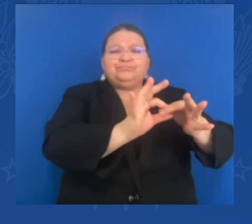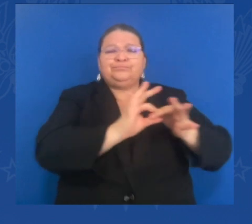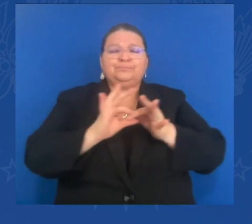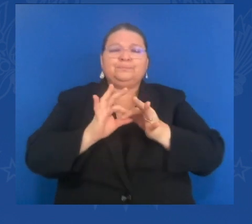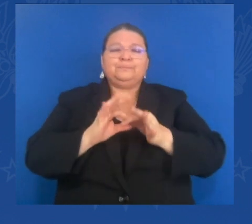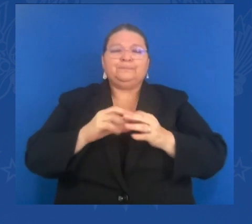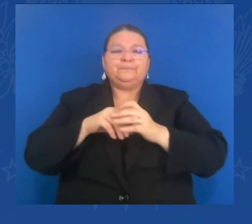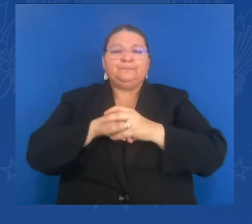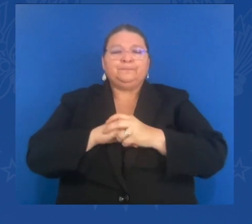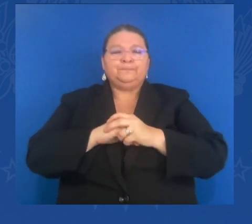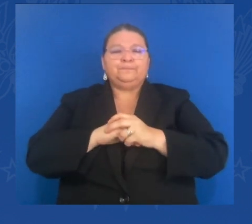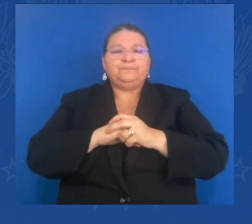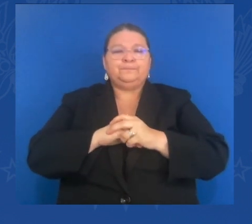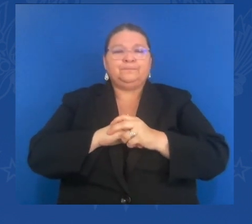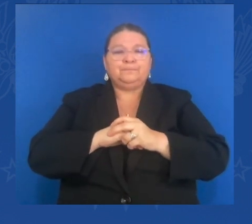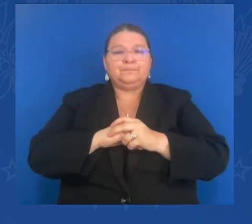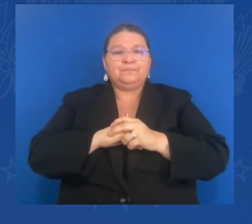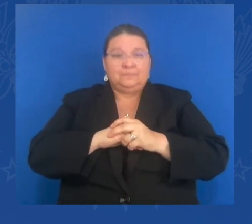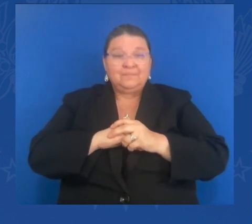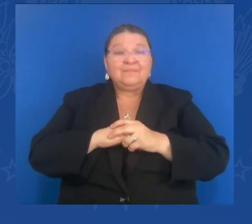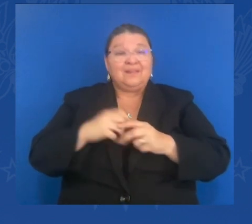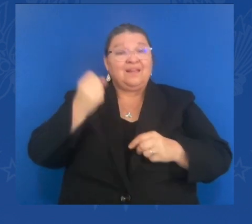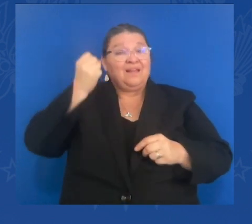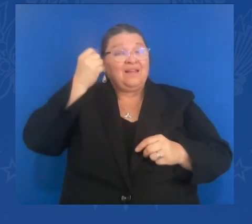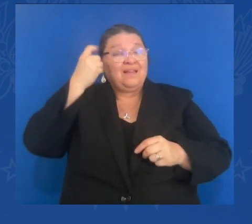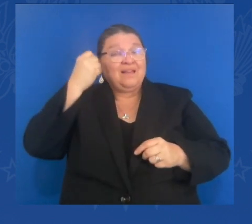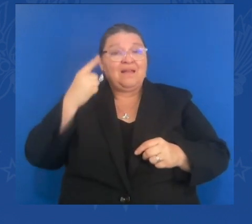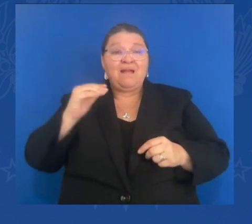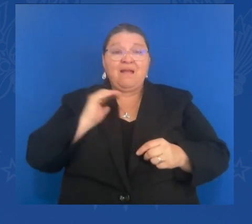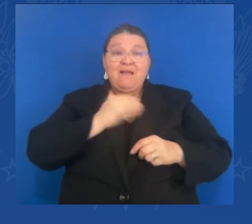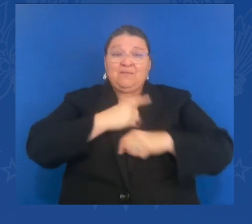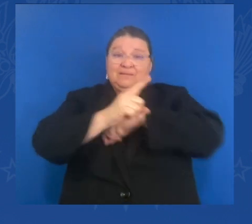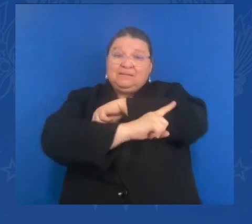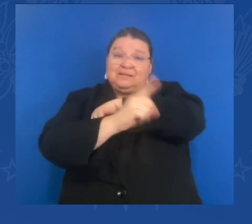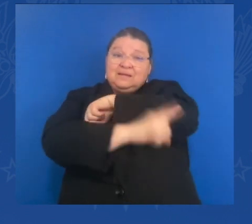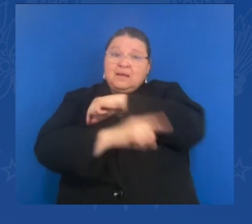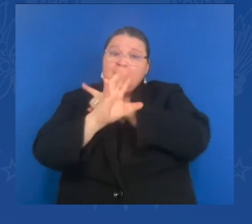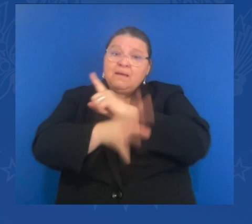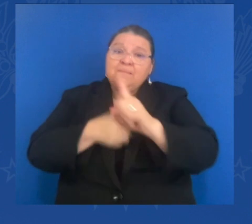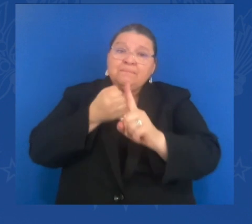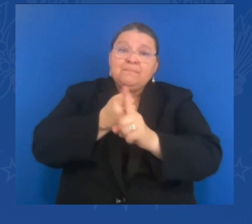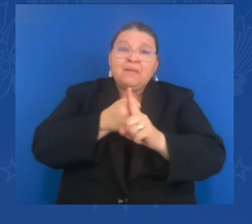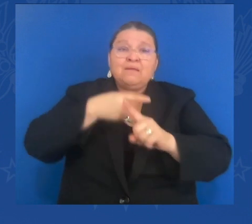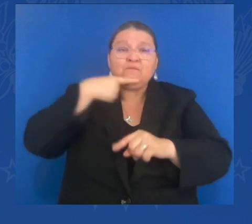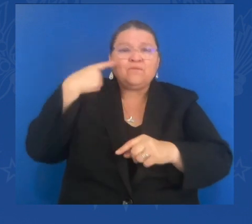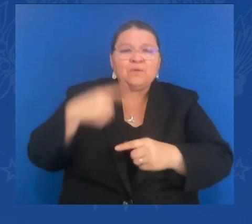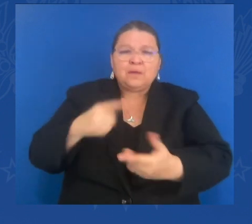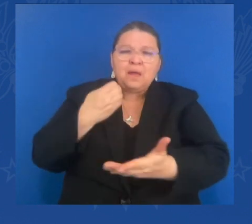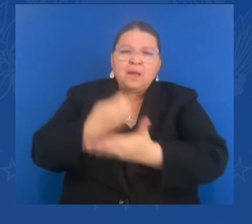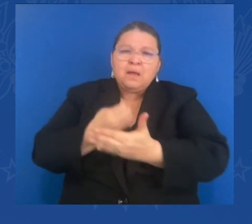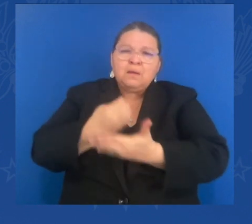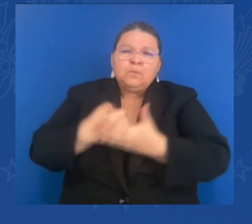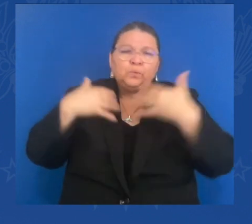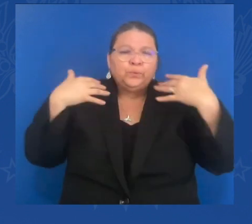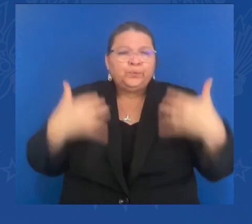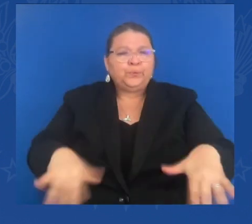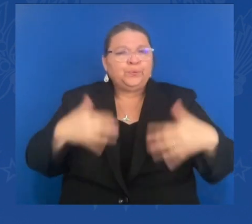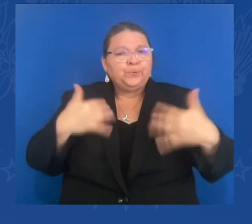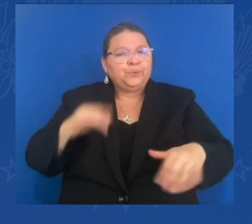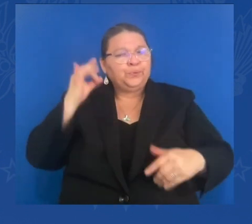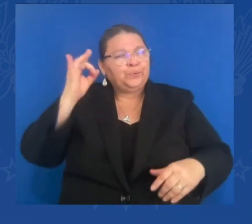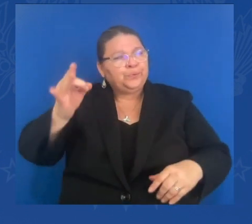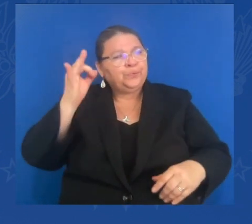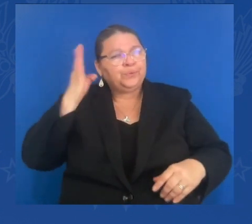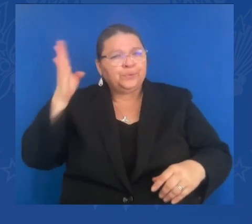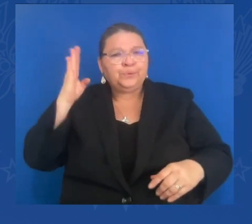economy. The ruble has lost more than half its value. They tell me it takes about 200 rubles to equal one dollar these